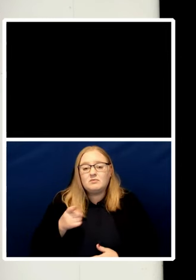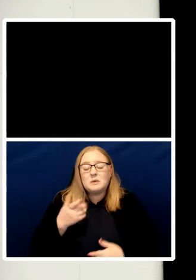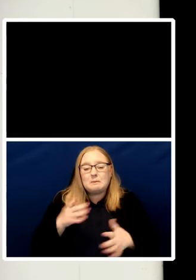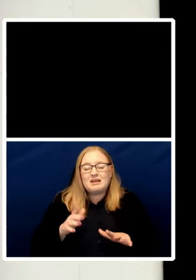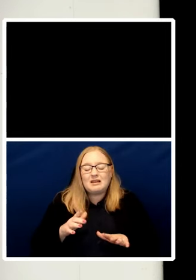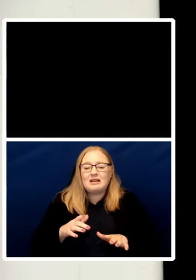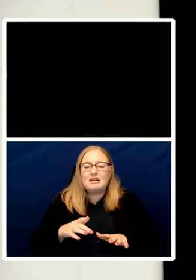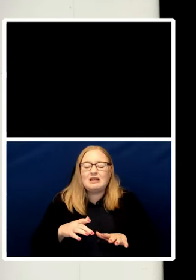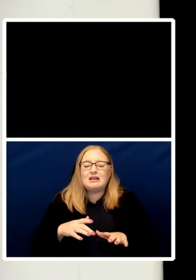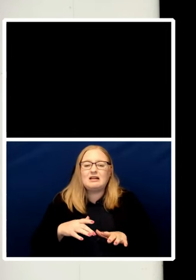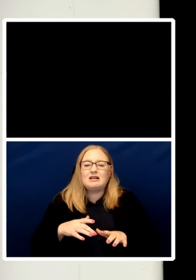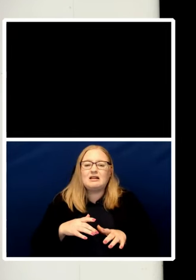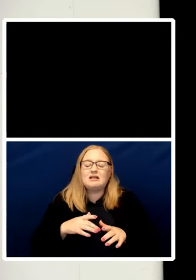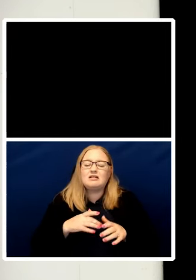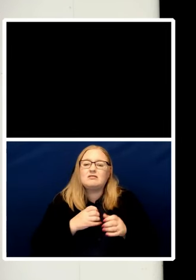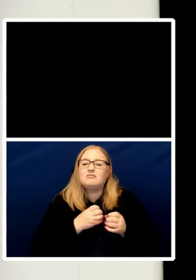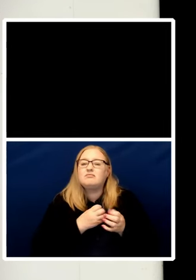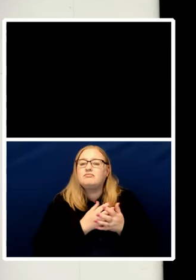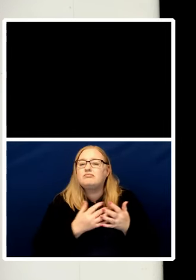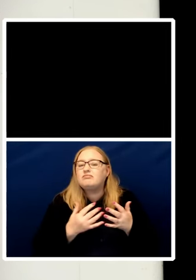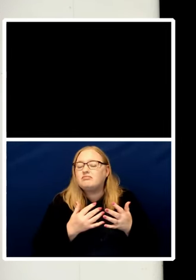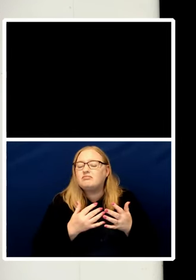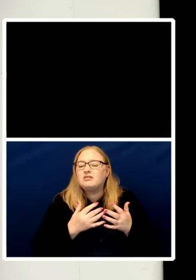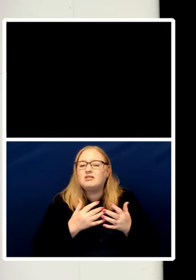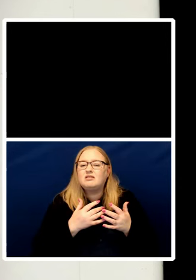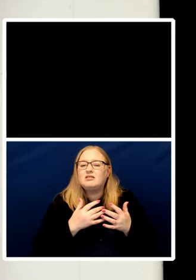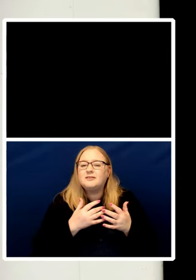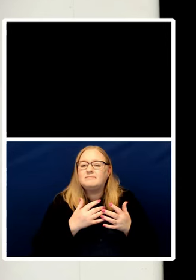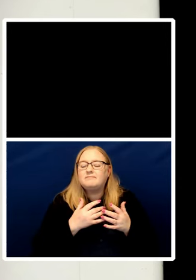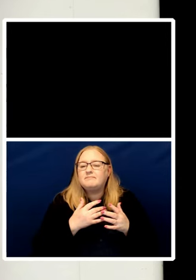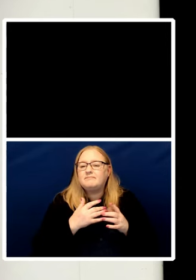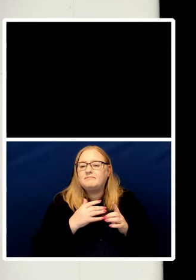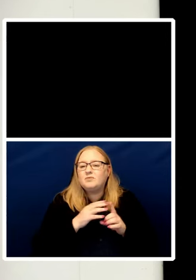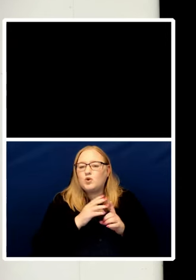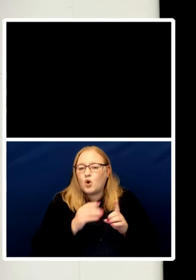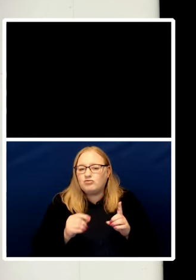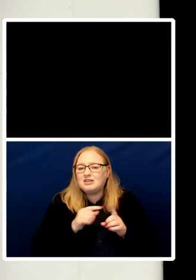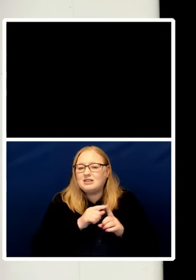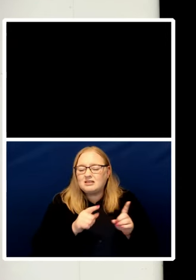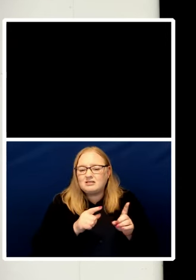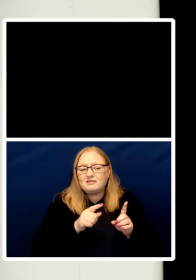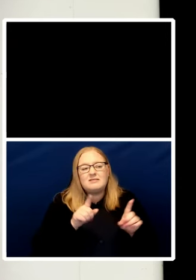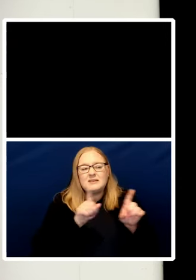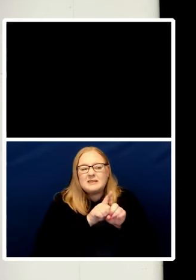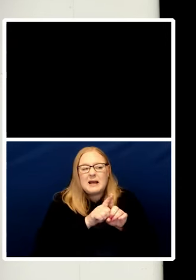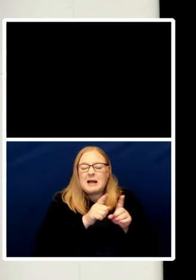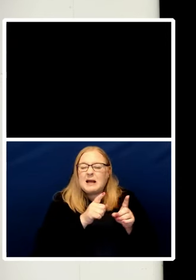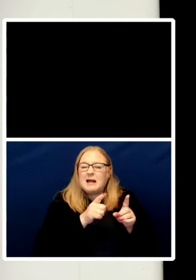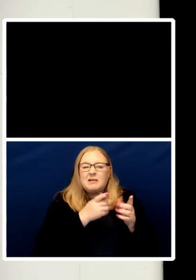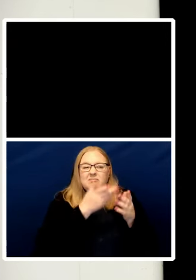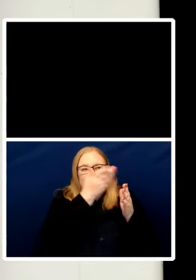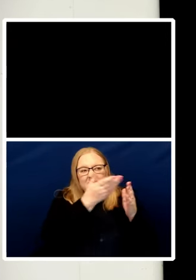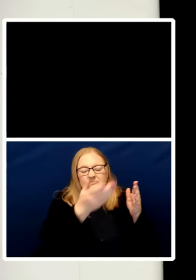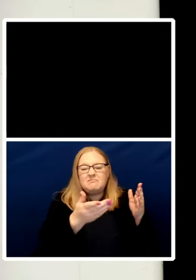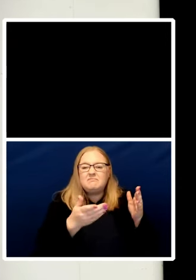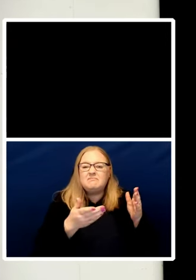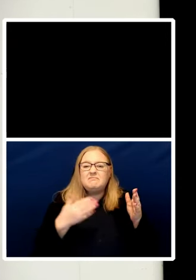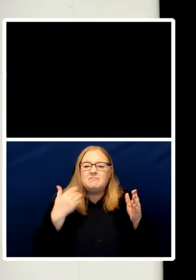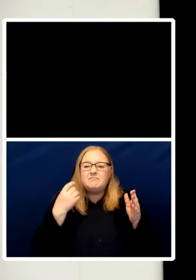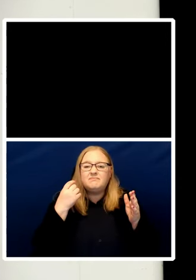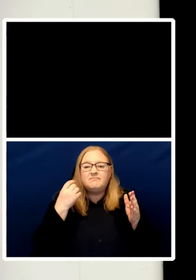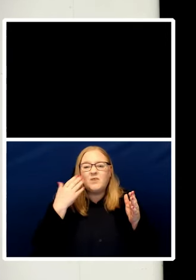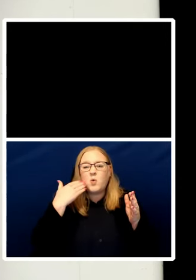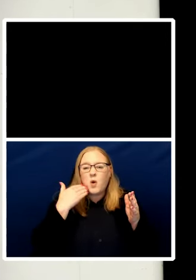Tories they're always the same white guy in power for a long time complacent and you